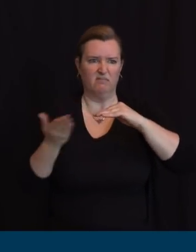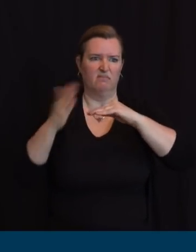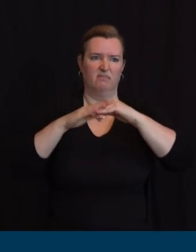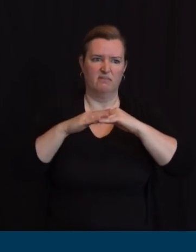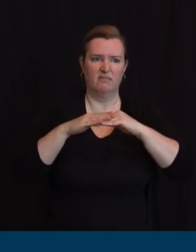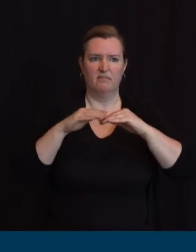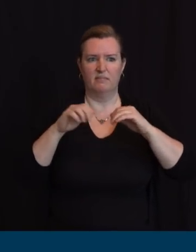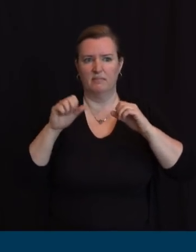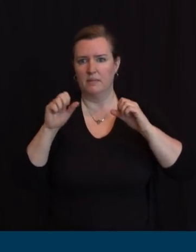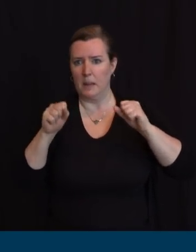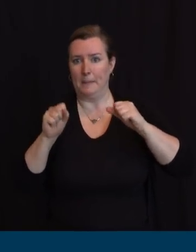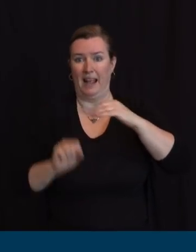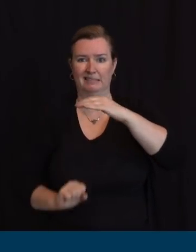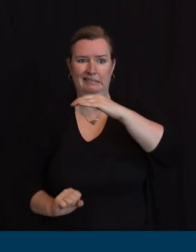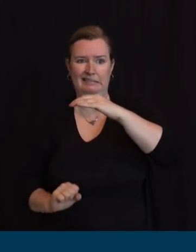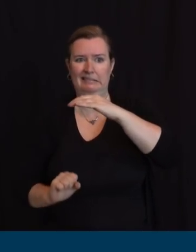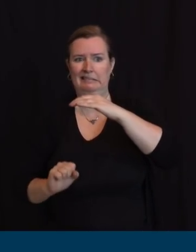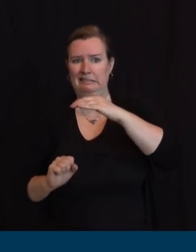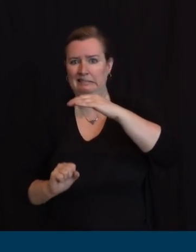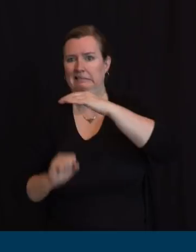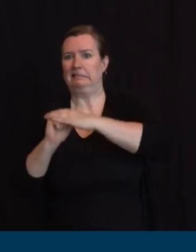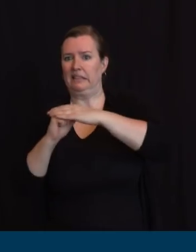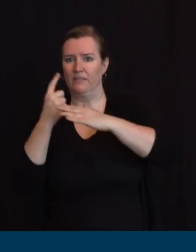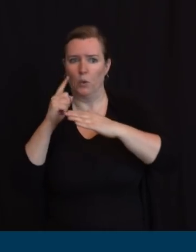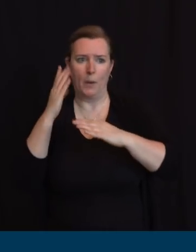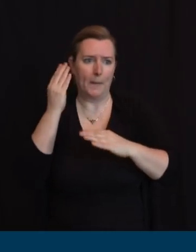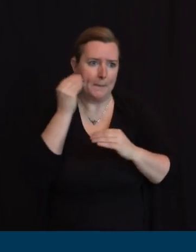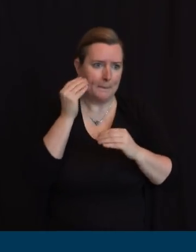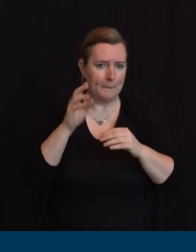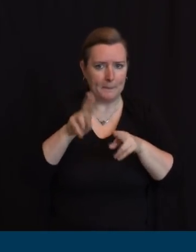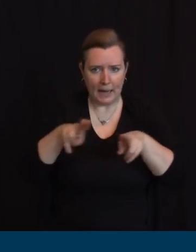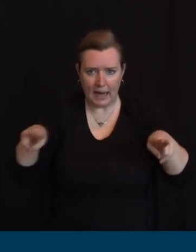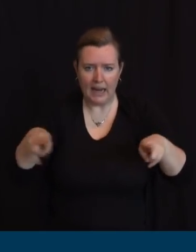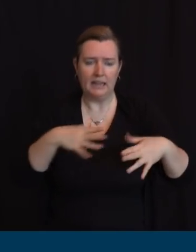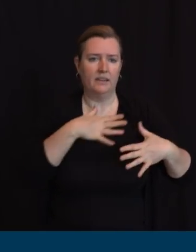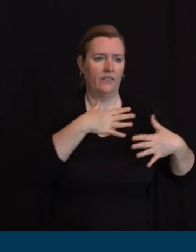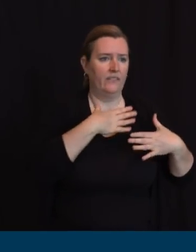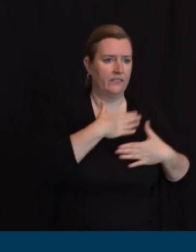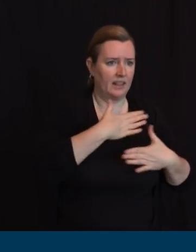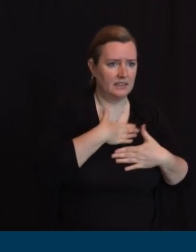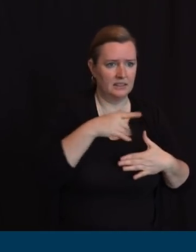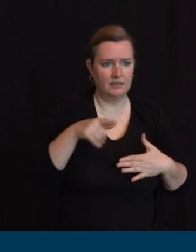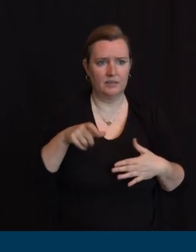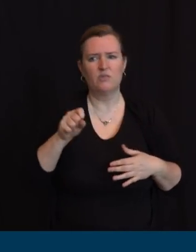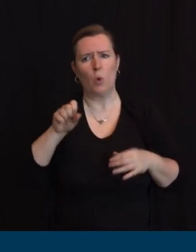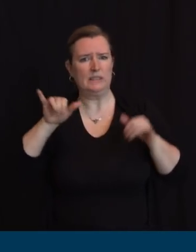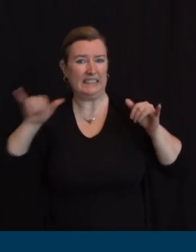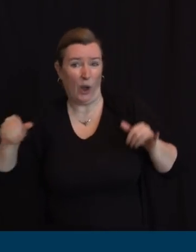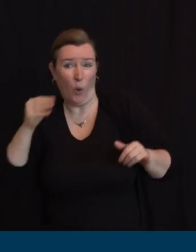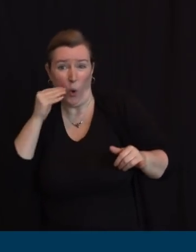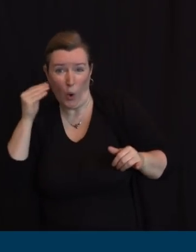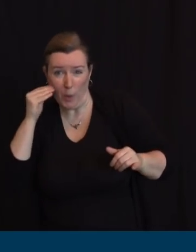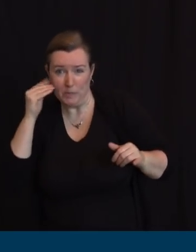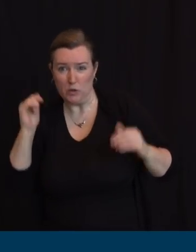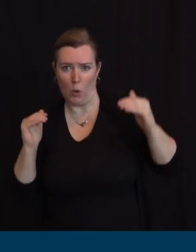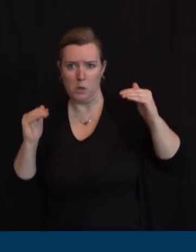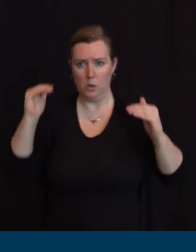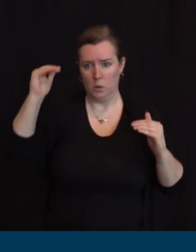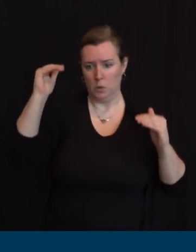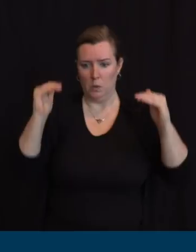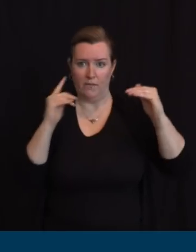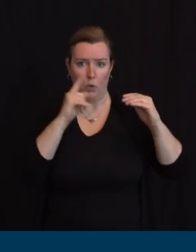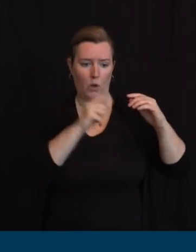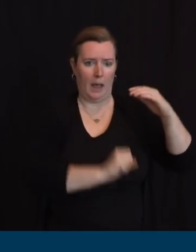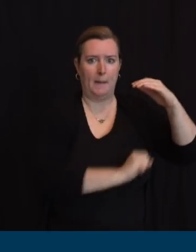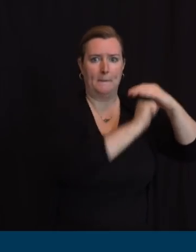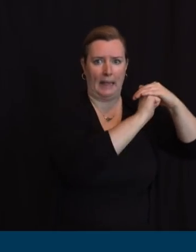And there's overwhelming compliance, folks, and we can't thank you enough for that, but you have to keep it up. And